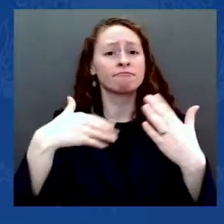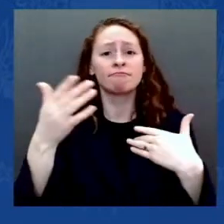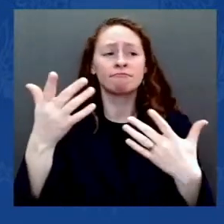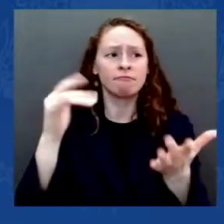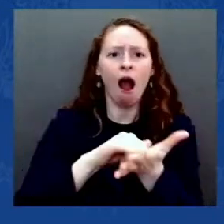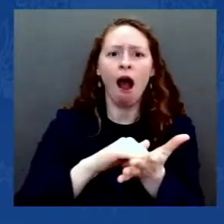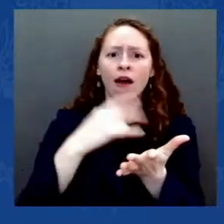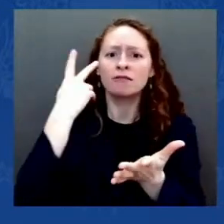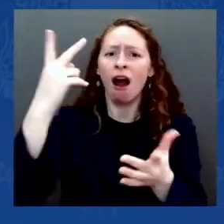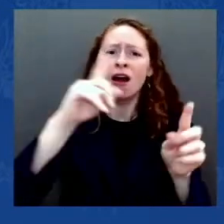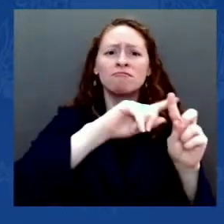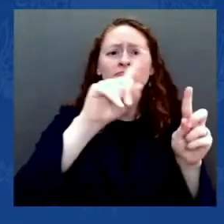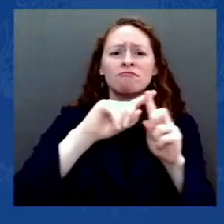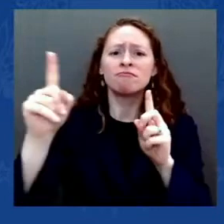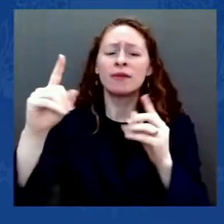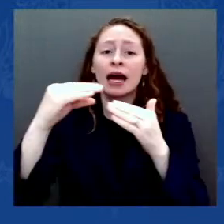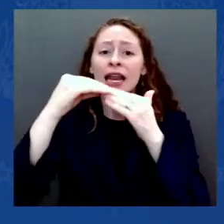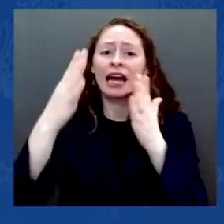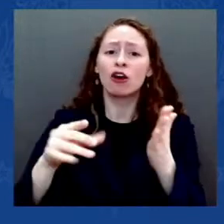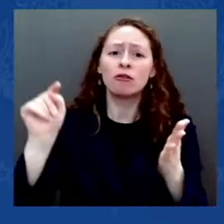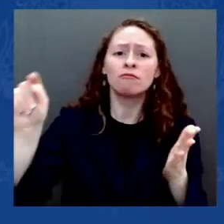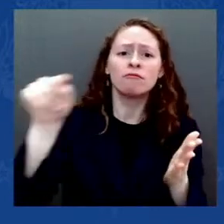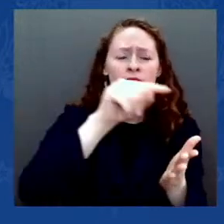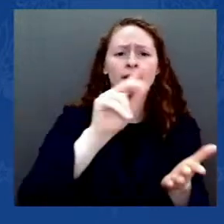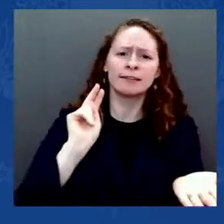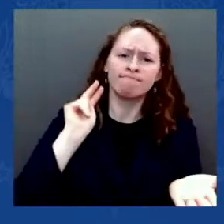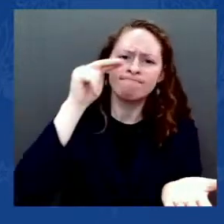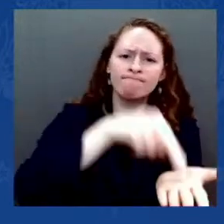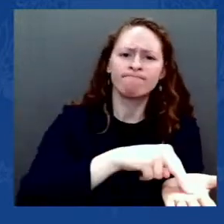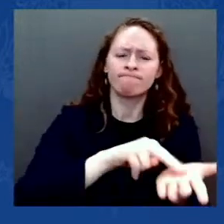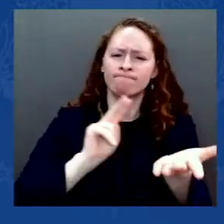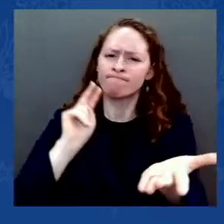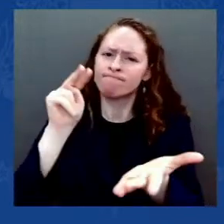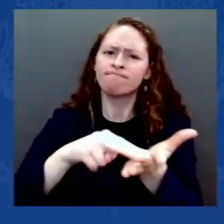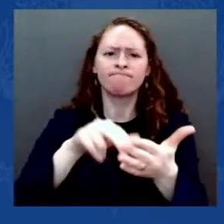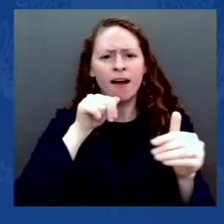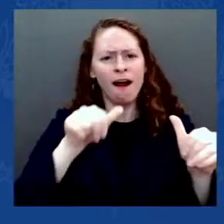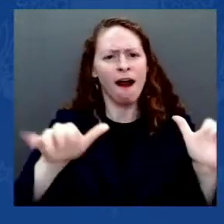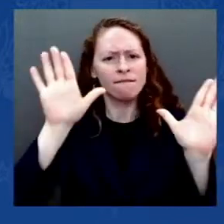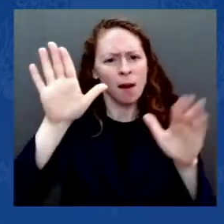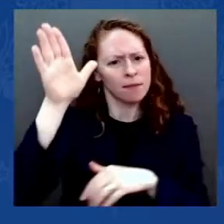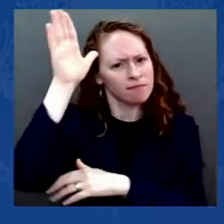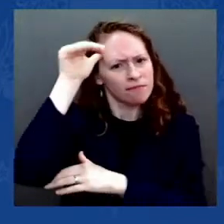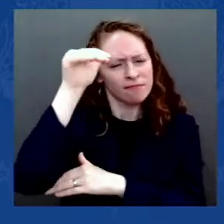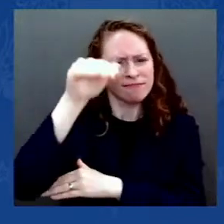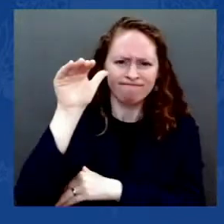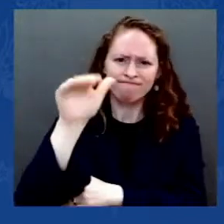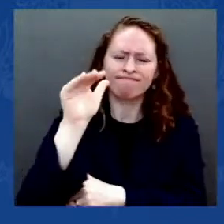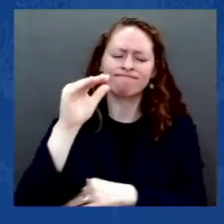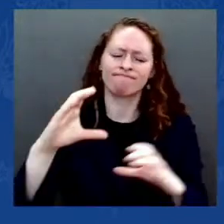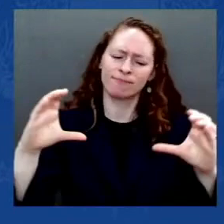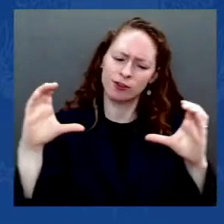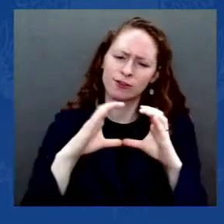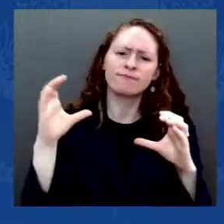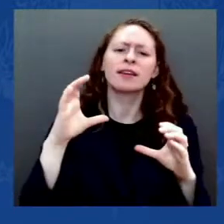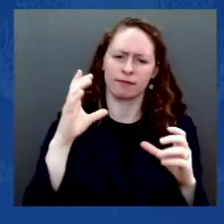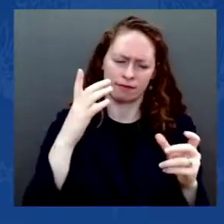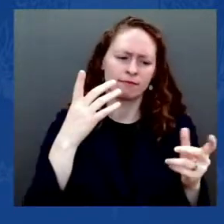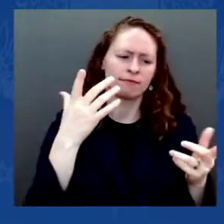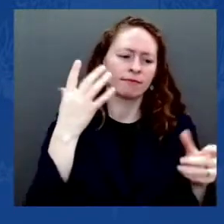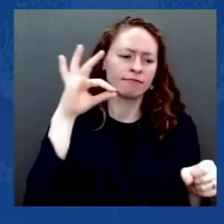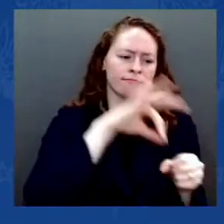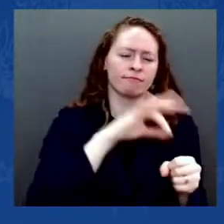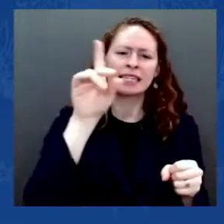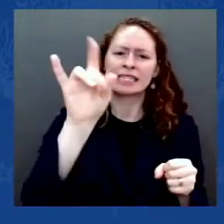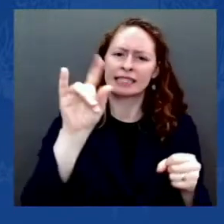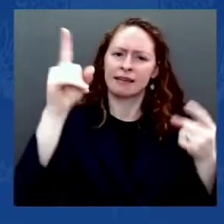but to certify the election, their loyalty not to party or person, but to the